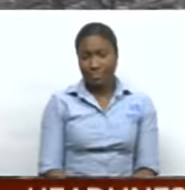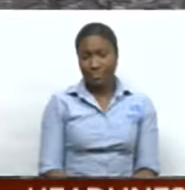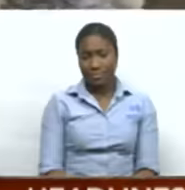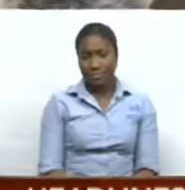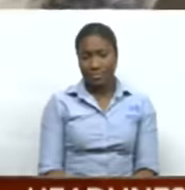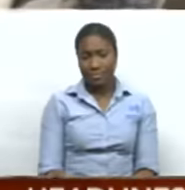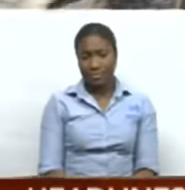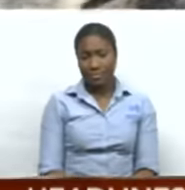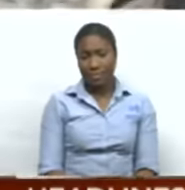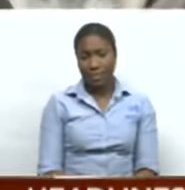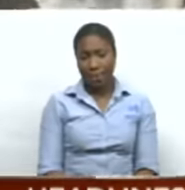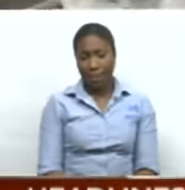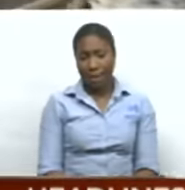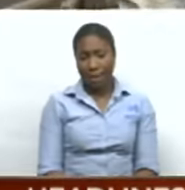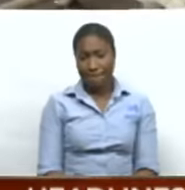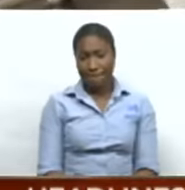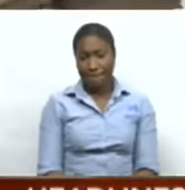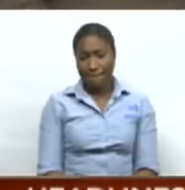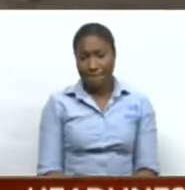CNC3 News.